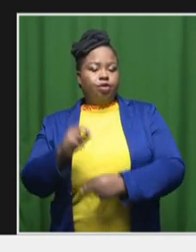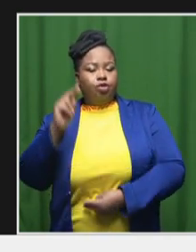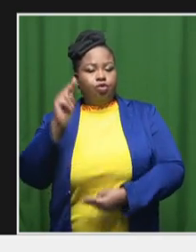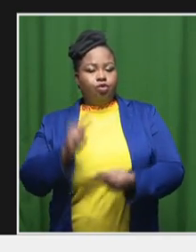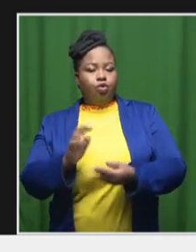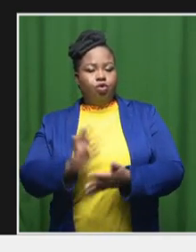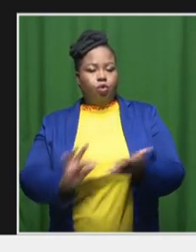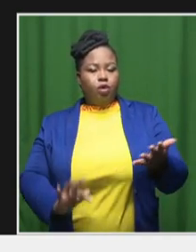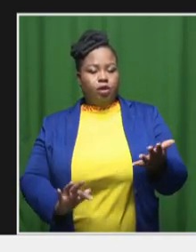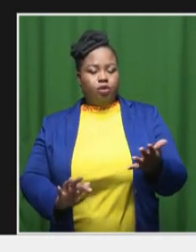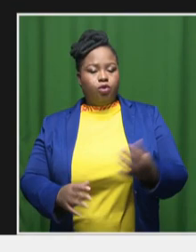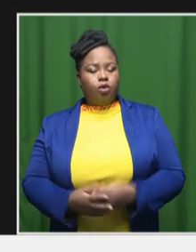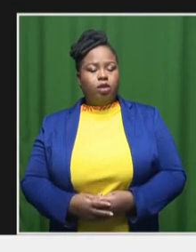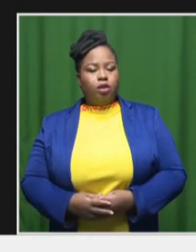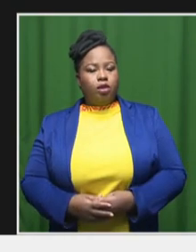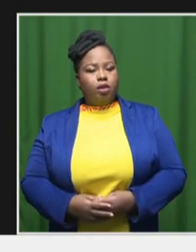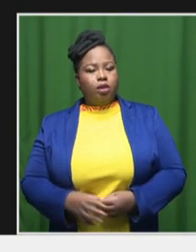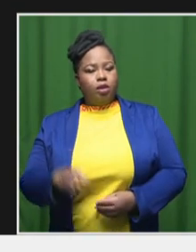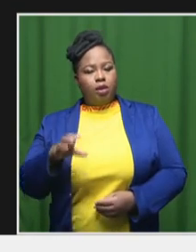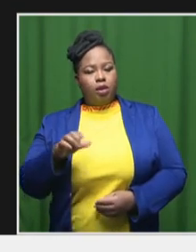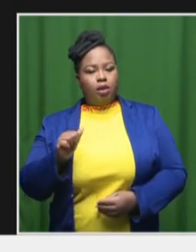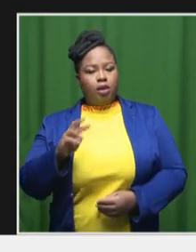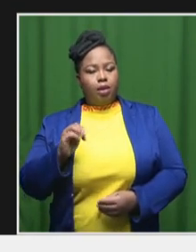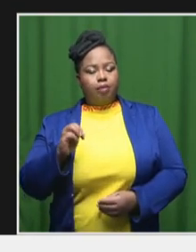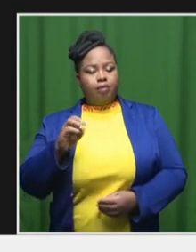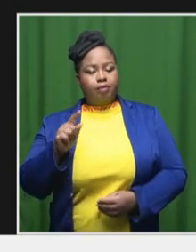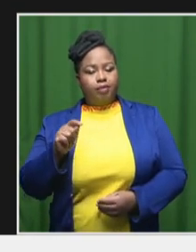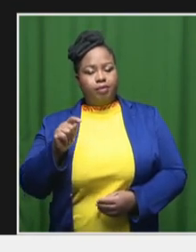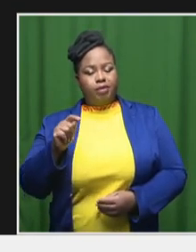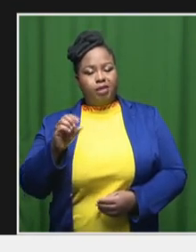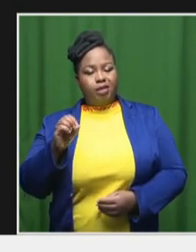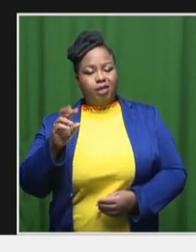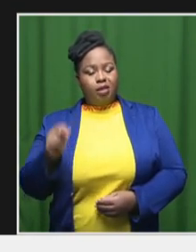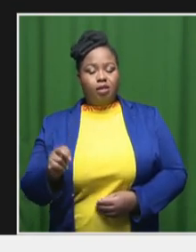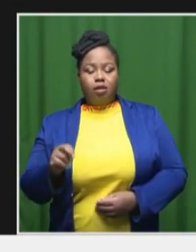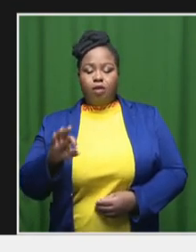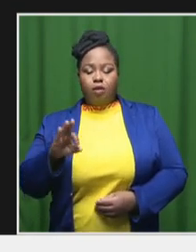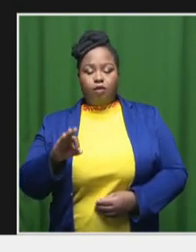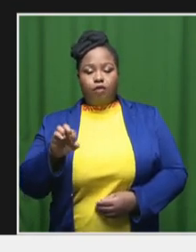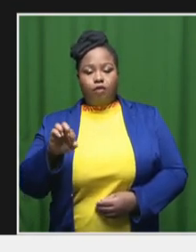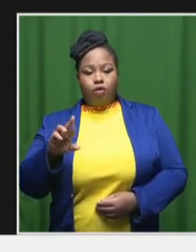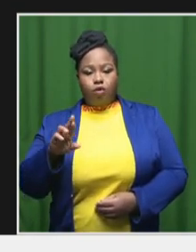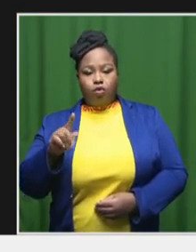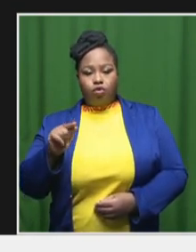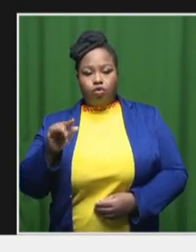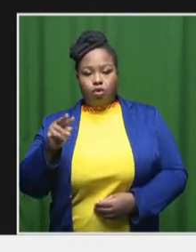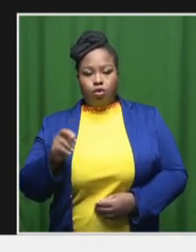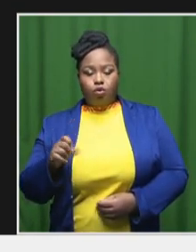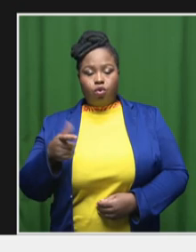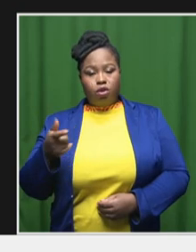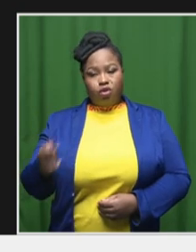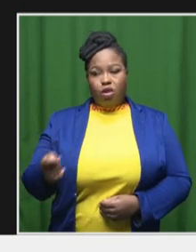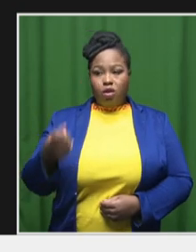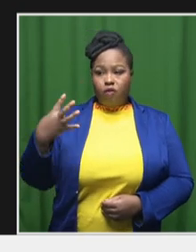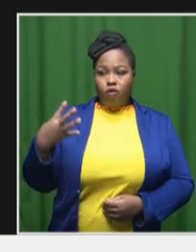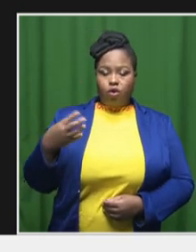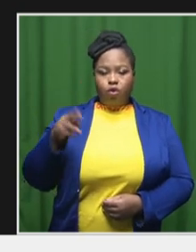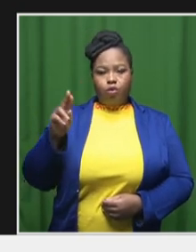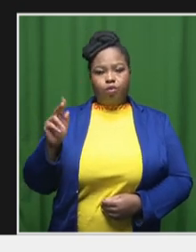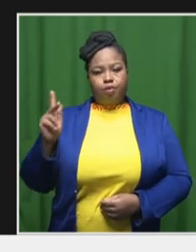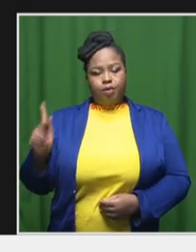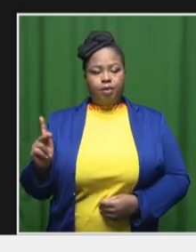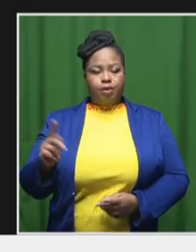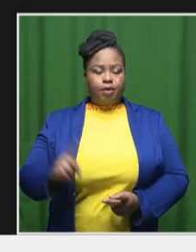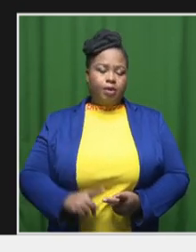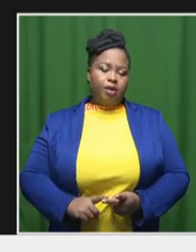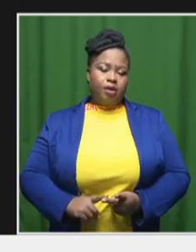Tempting Fortunes last year, which was destined for Channel 4 in the UK and Australia. You know,